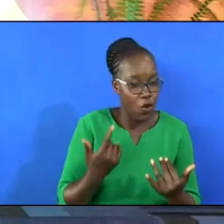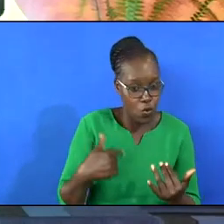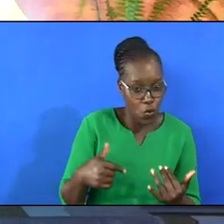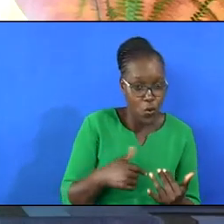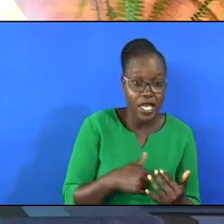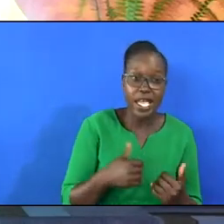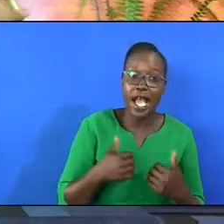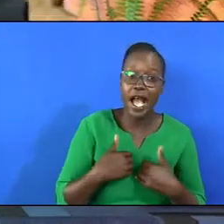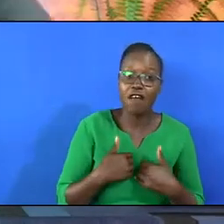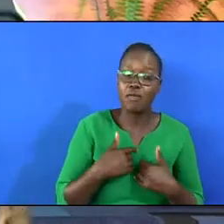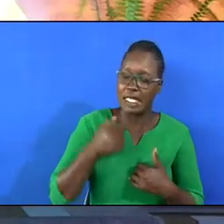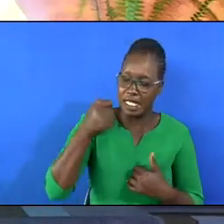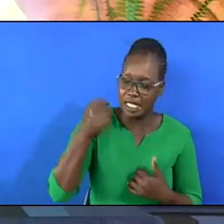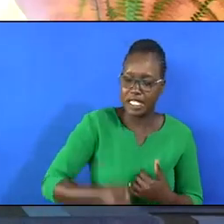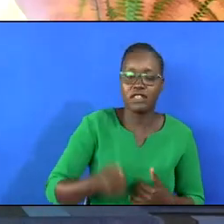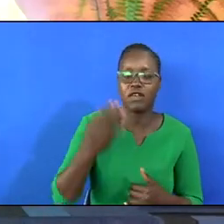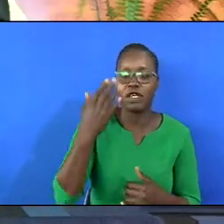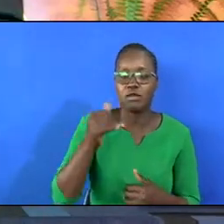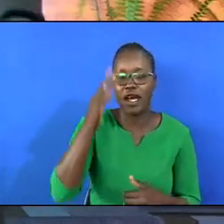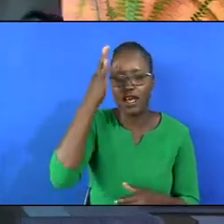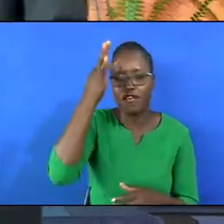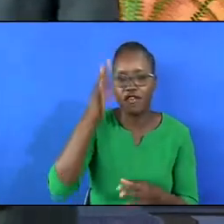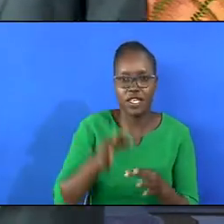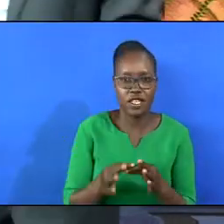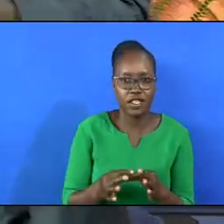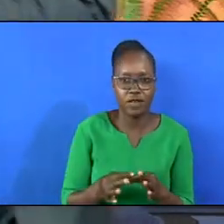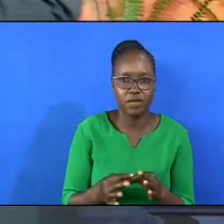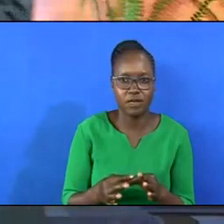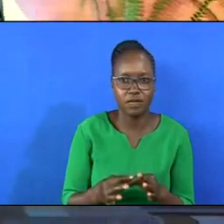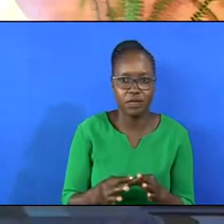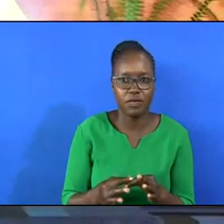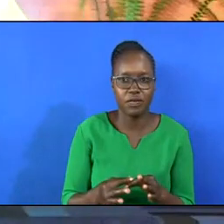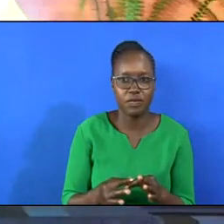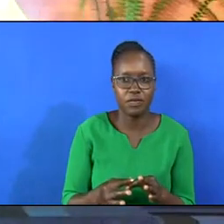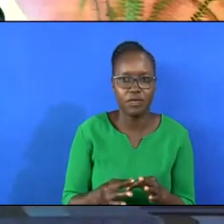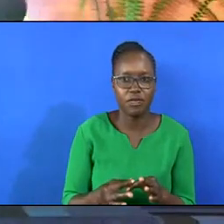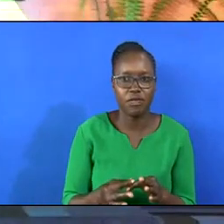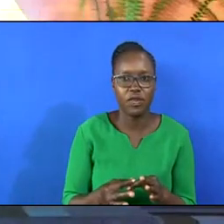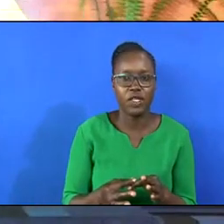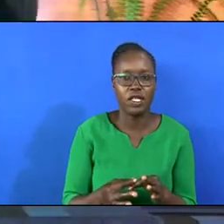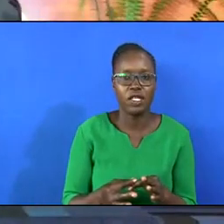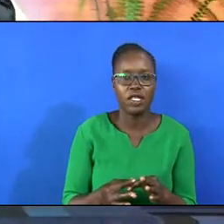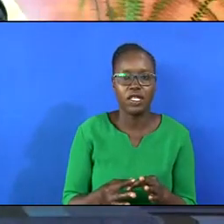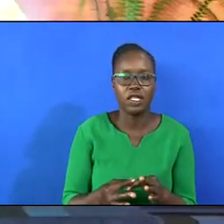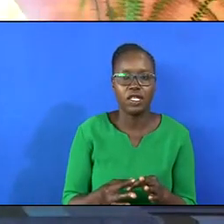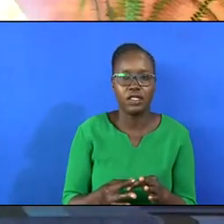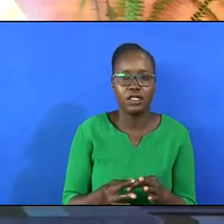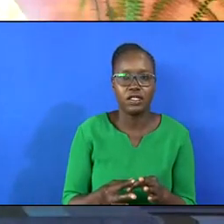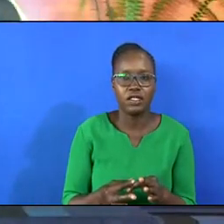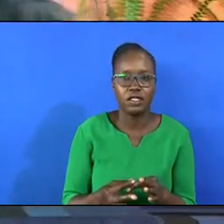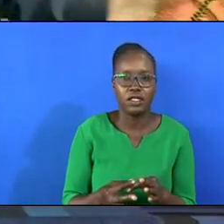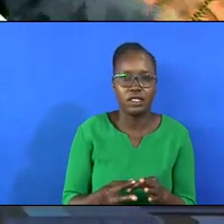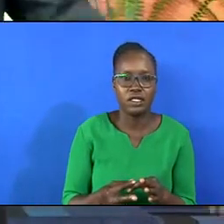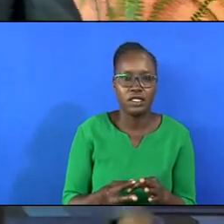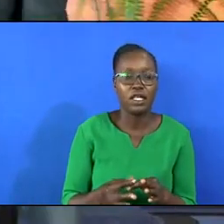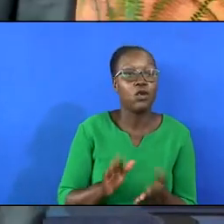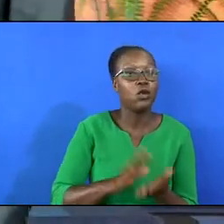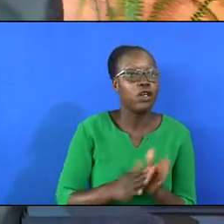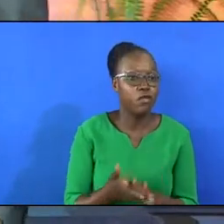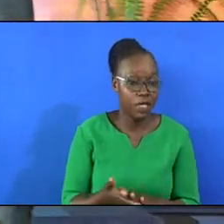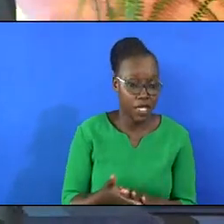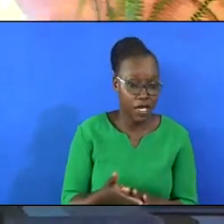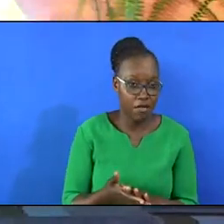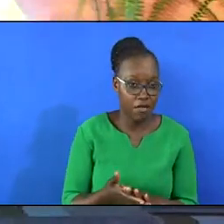have been justified by faith. We are not in the process. Since now we have become